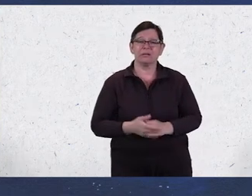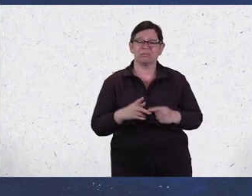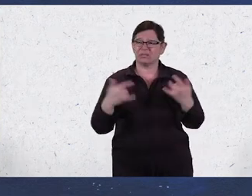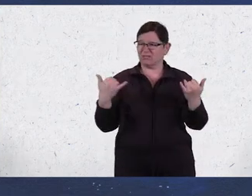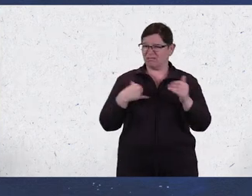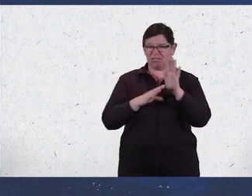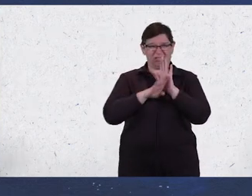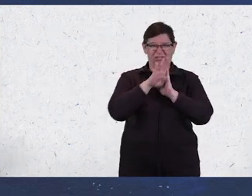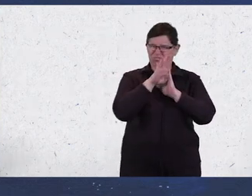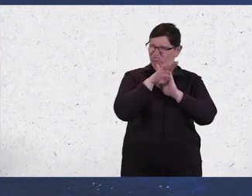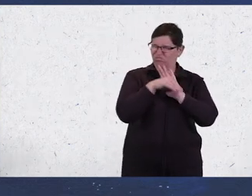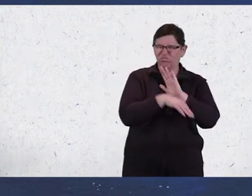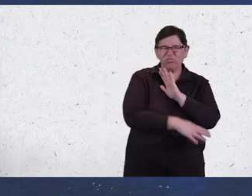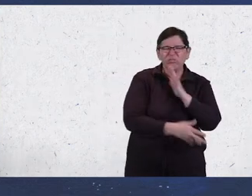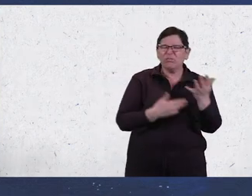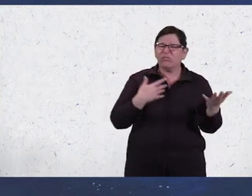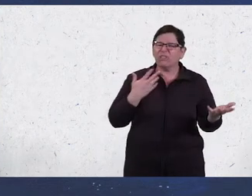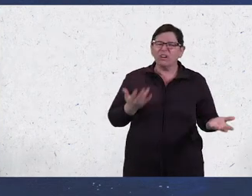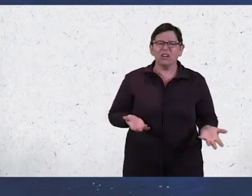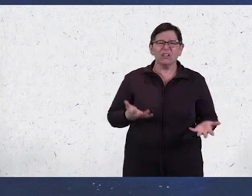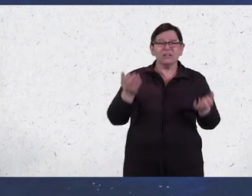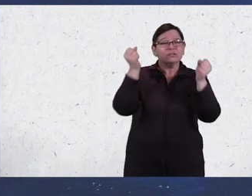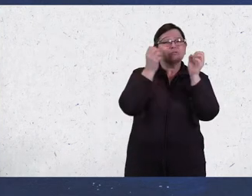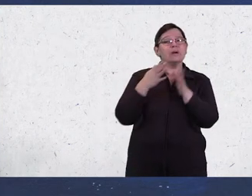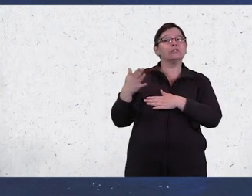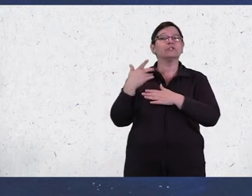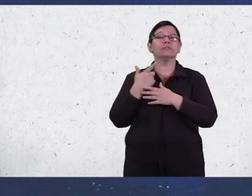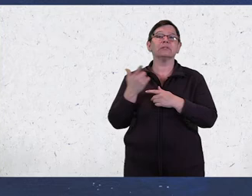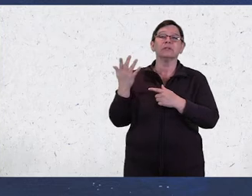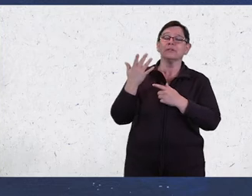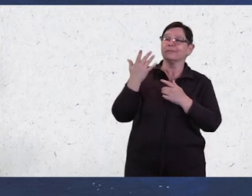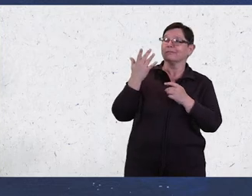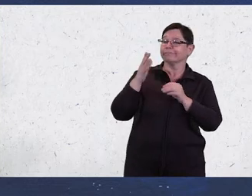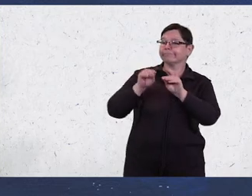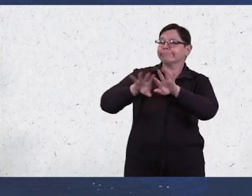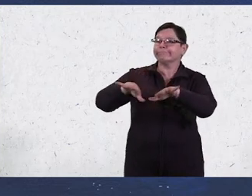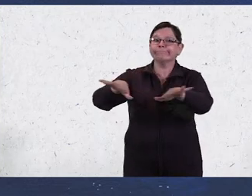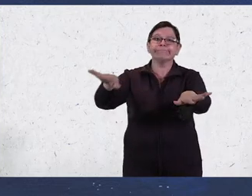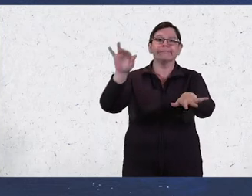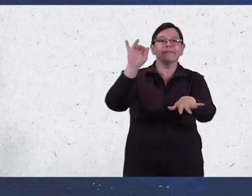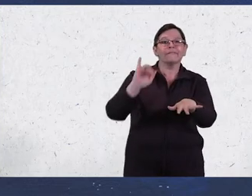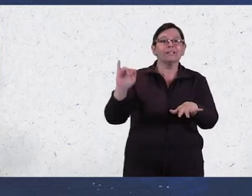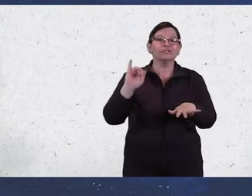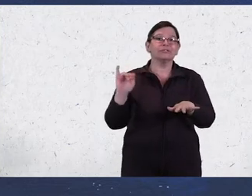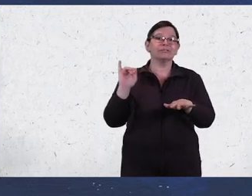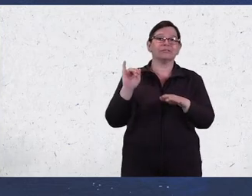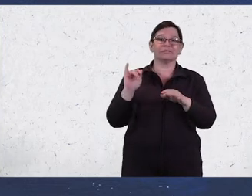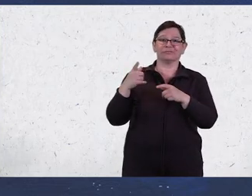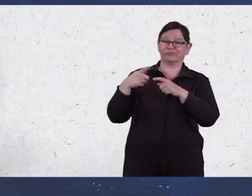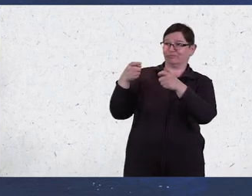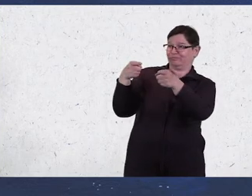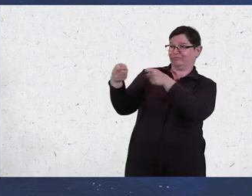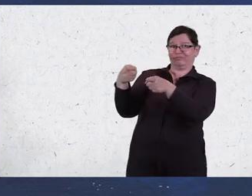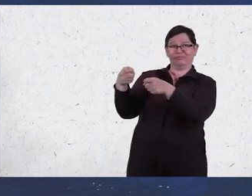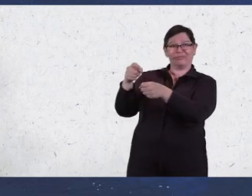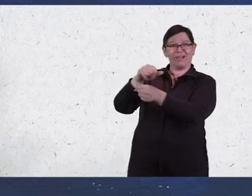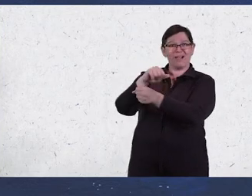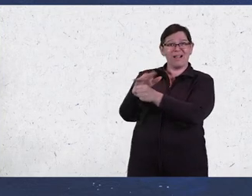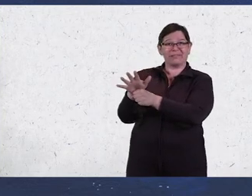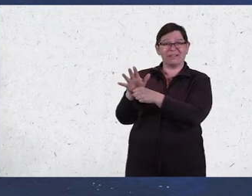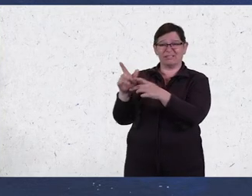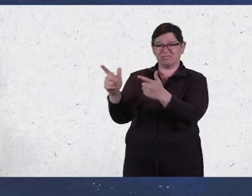flourishing anymore A strategy of pervasive infection As a way to manage COVID Has crippled my potential